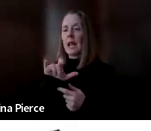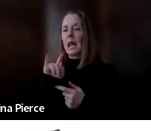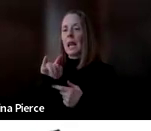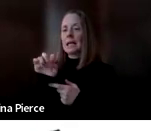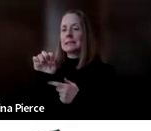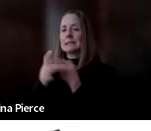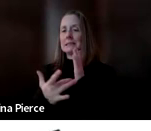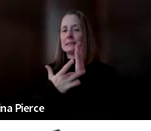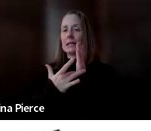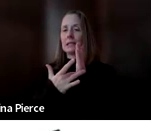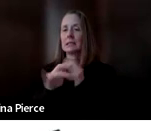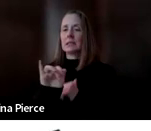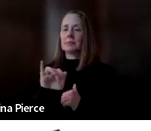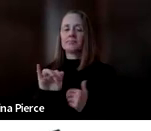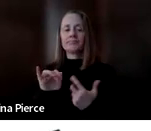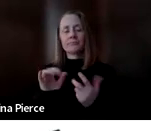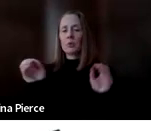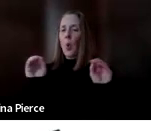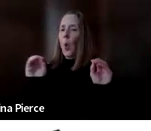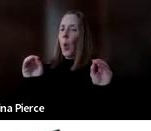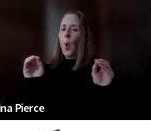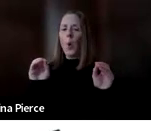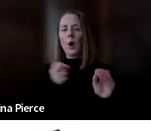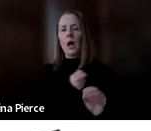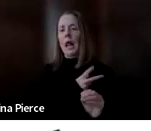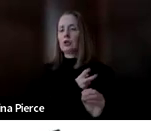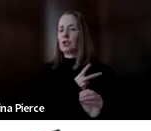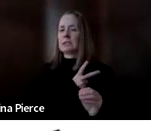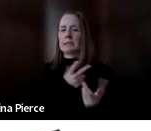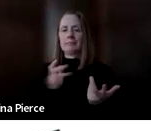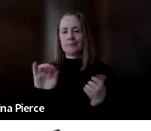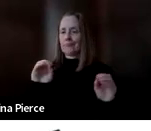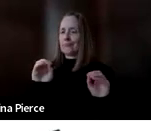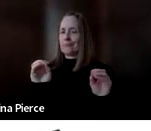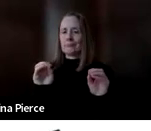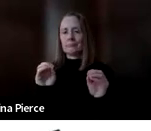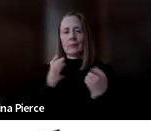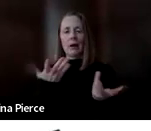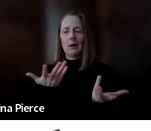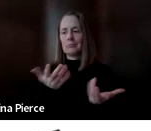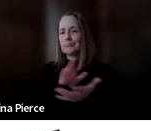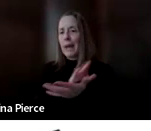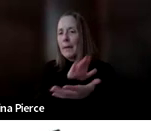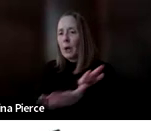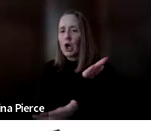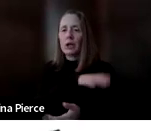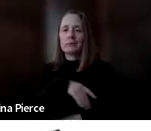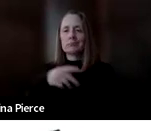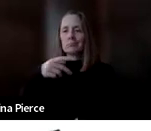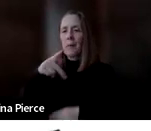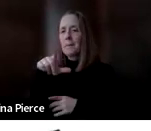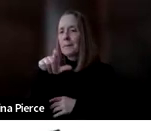is AAC that uses no electricity. It's often made of simple things like paper or plastic. So examples of that are